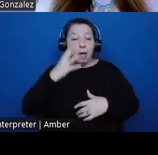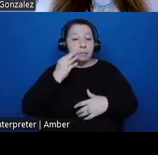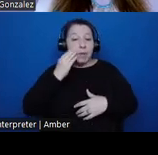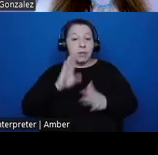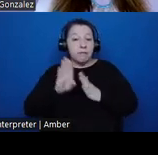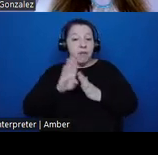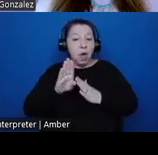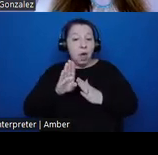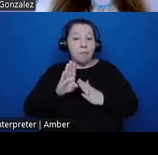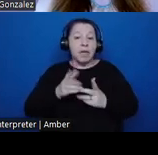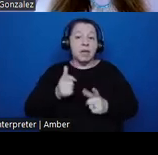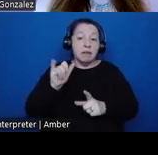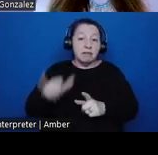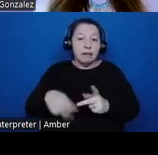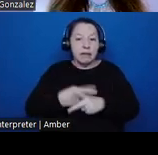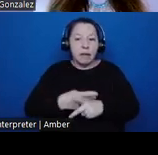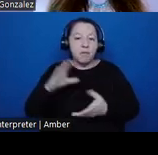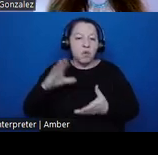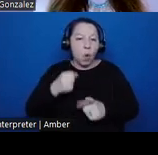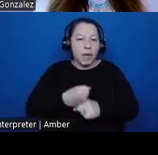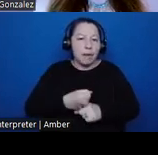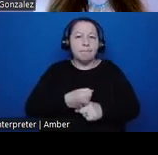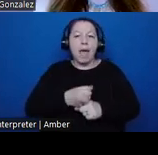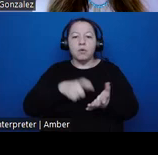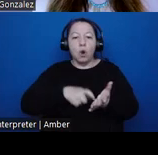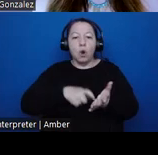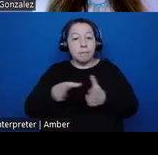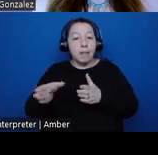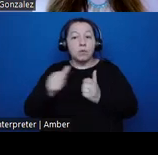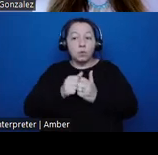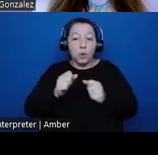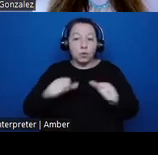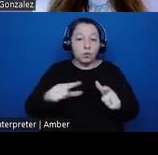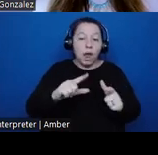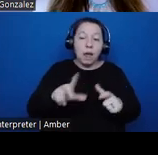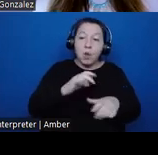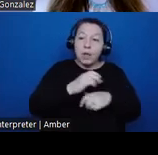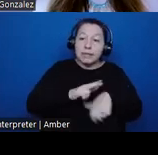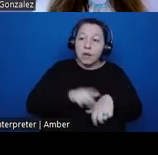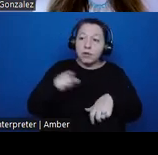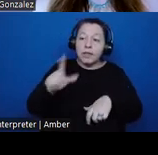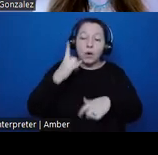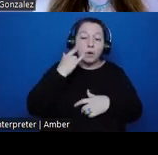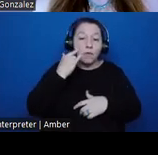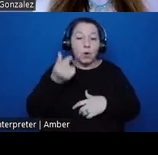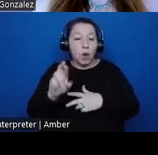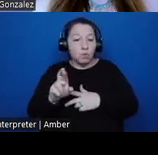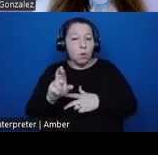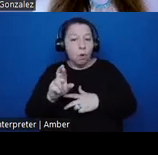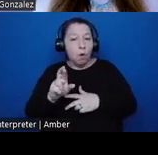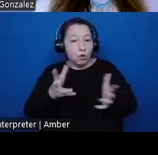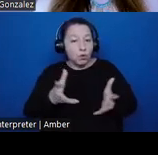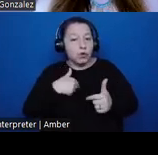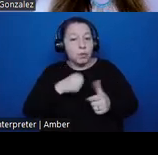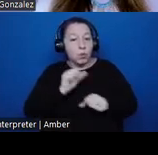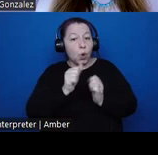impact archaeological methodologies with tribal nations in California grand run approach me to work alongside them to develop a similarly